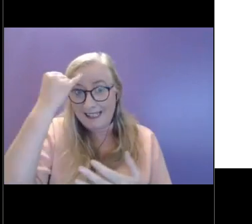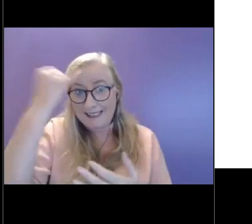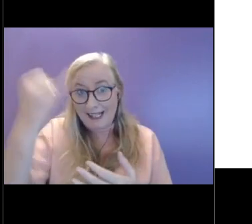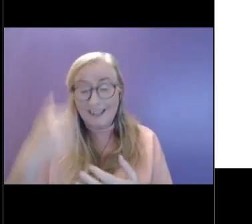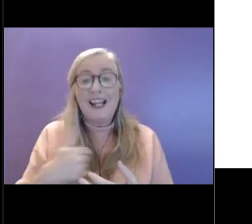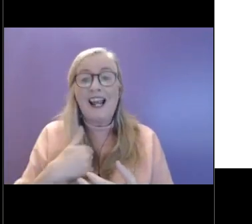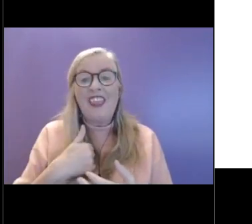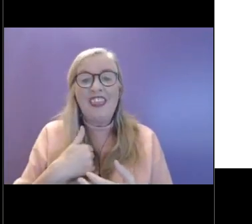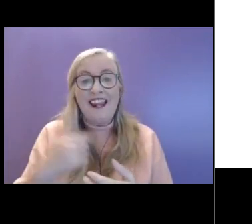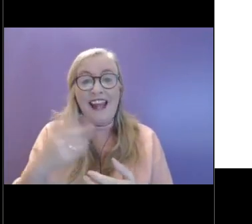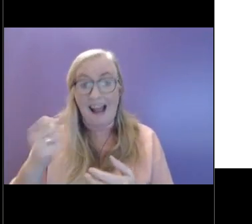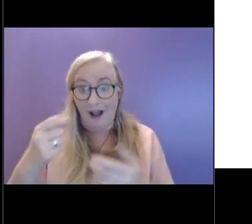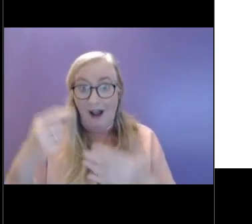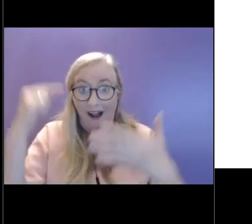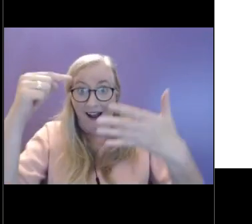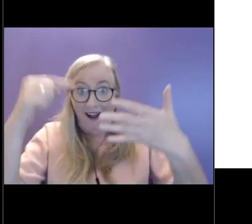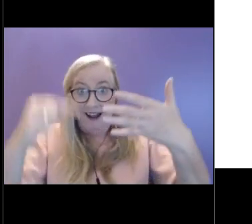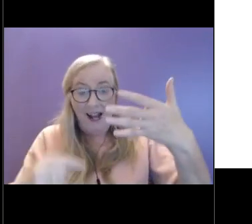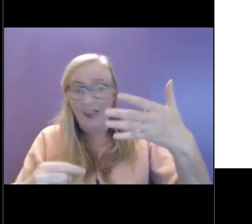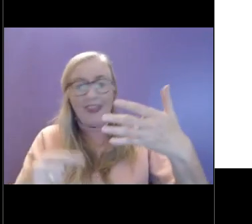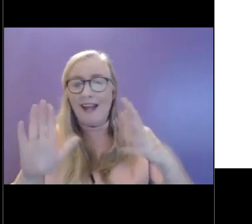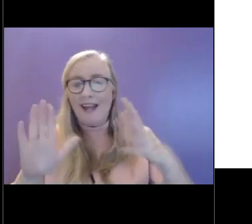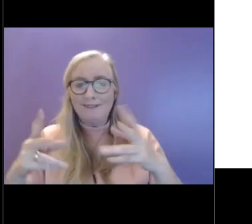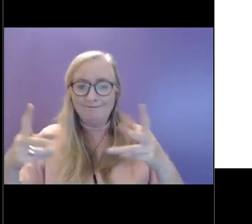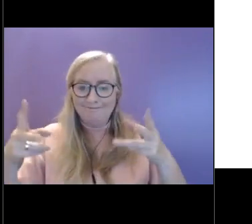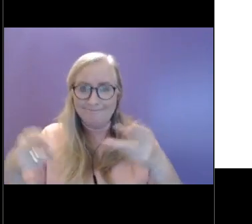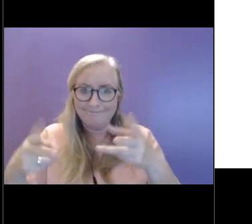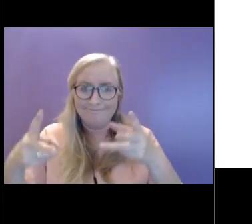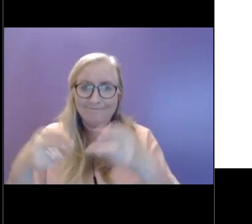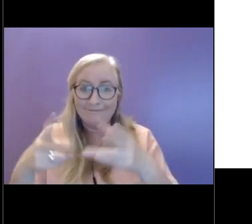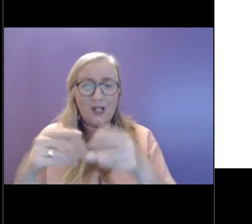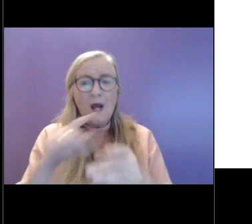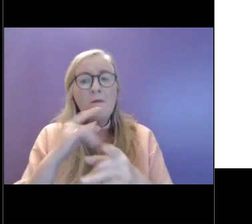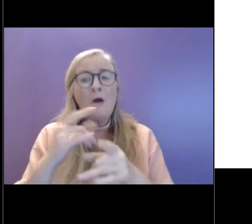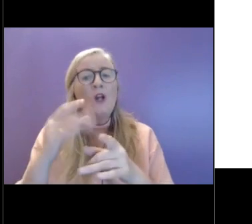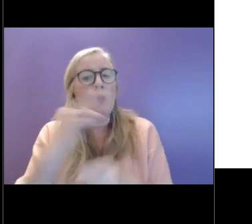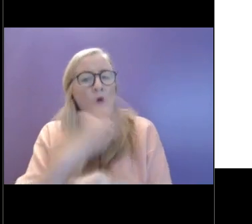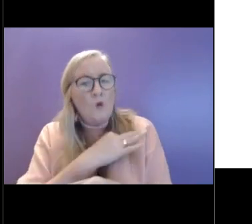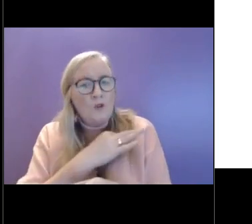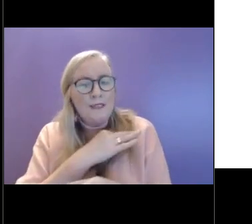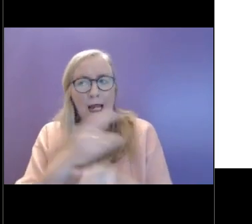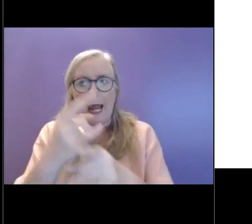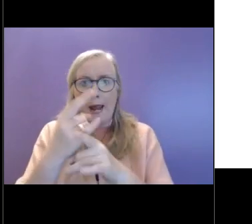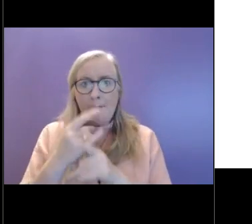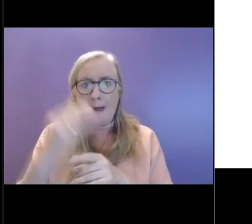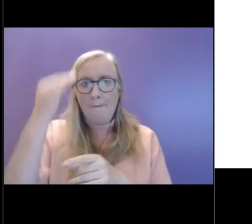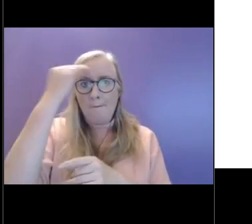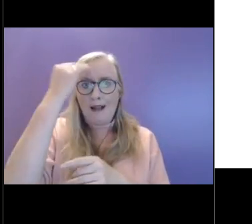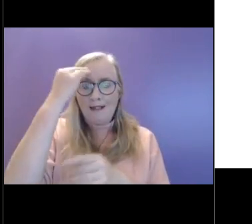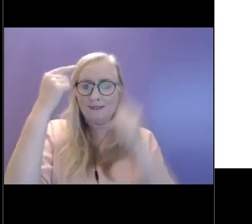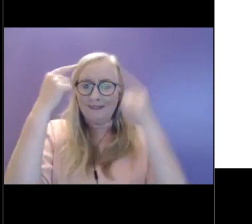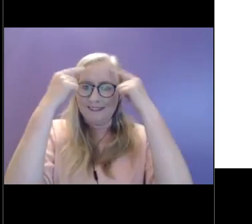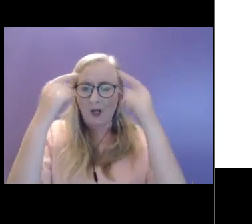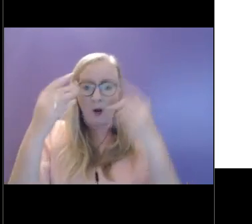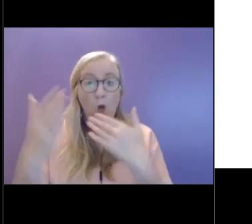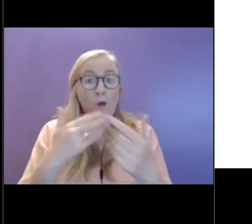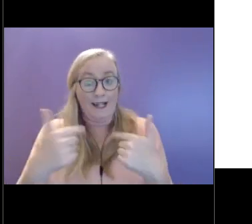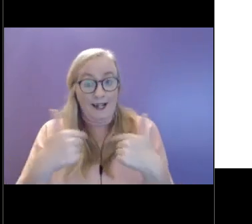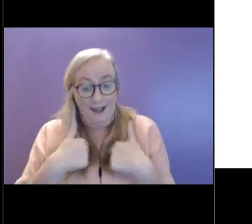to pare it right back. But I think it is it is helpful to keep our minds engaging with things that we're interested in.